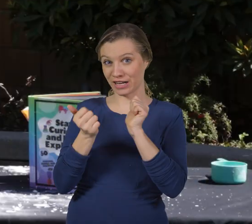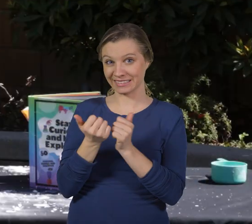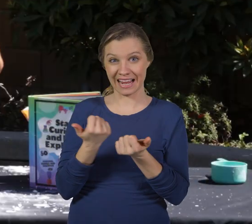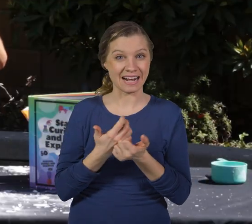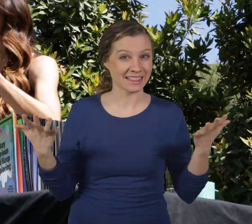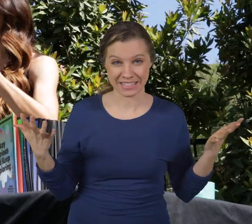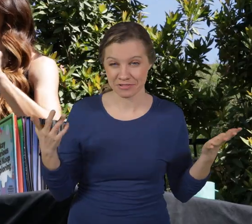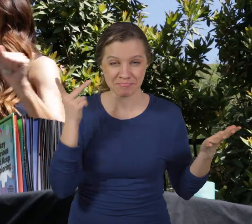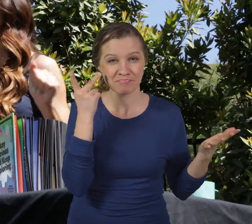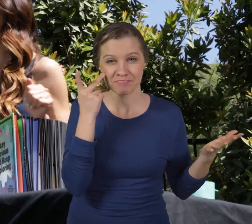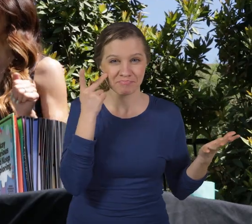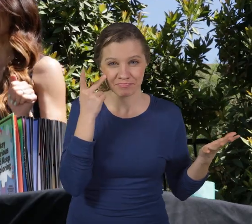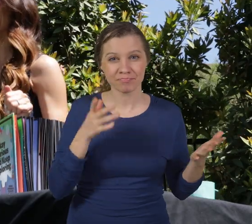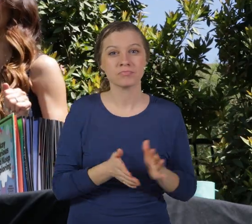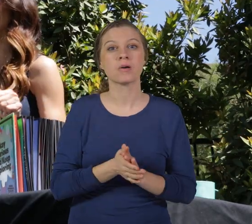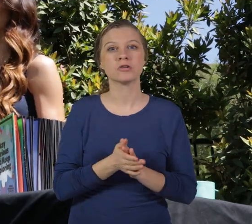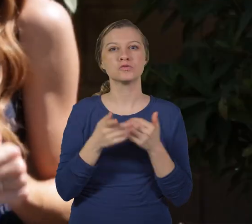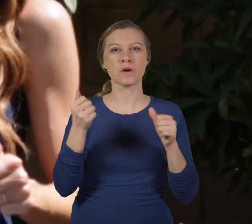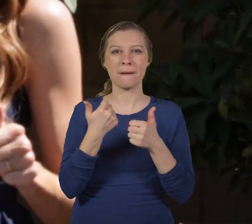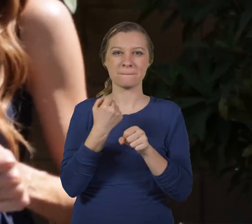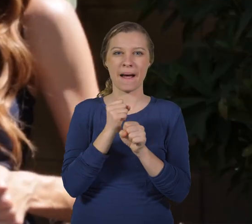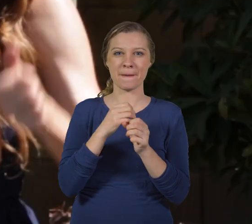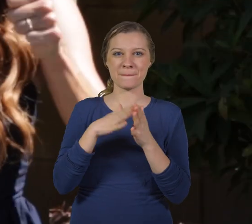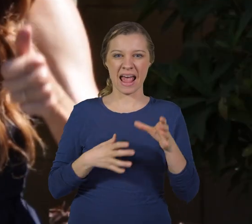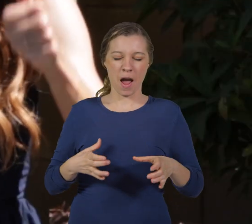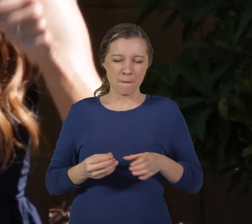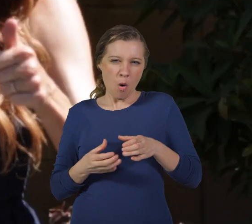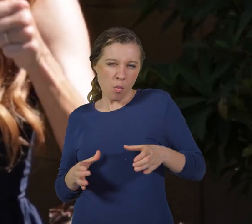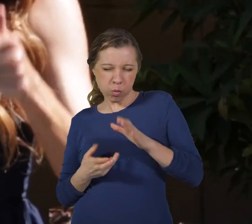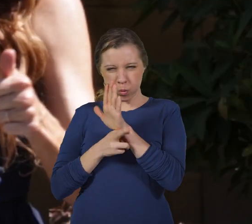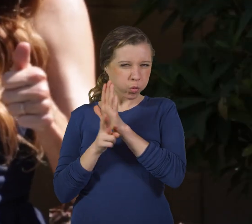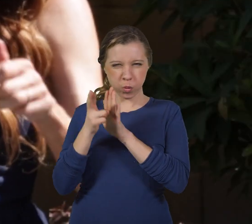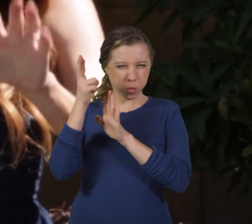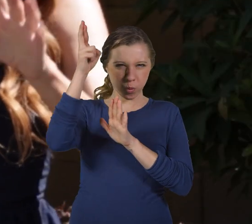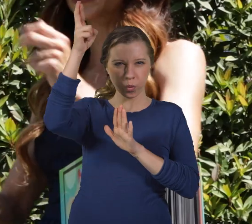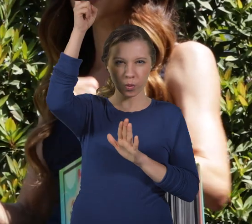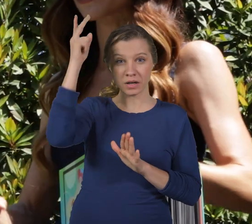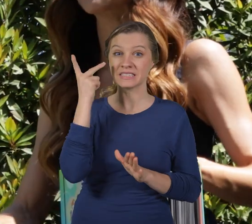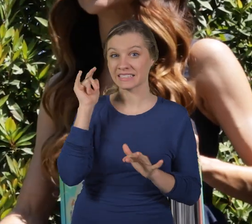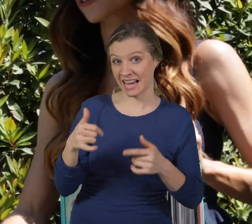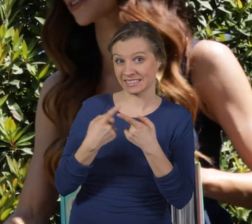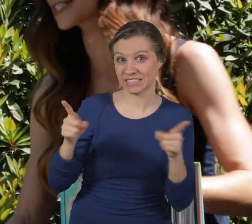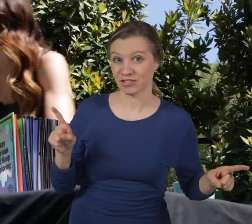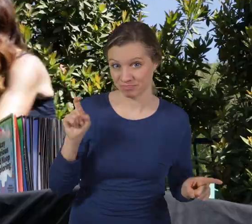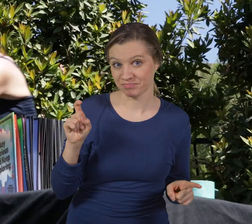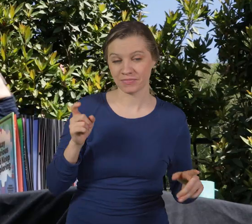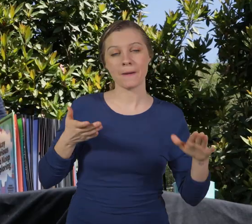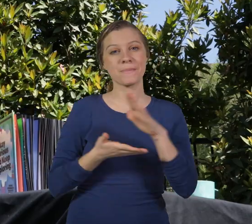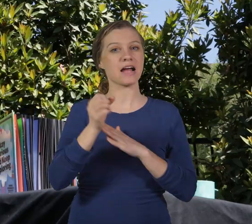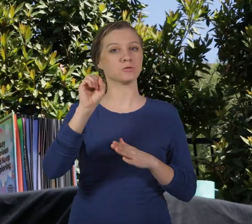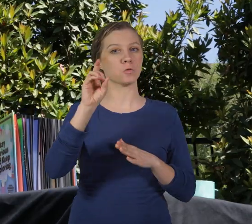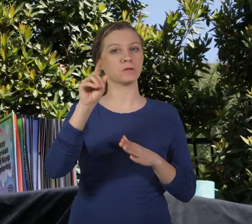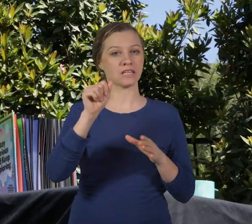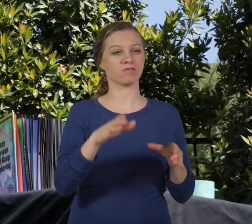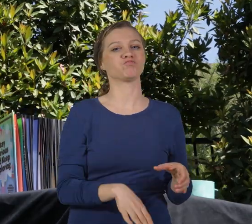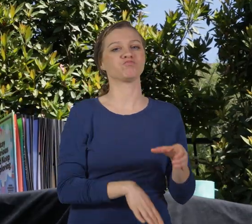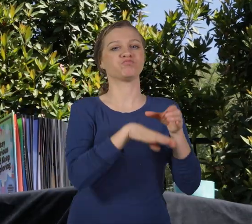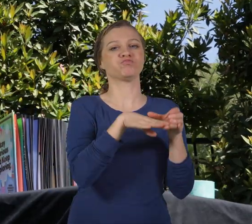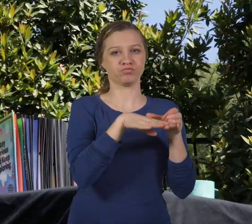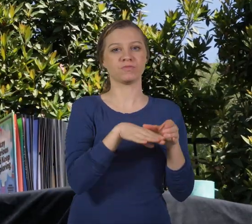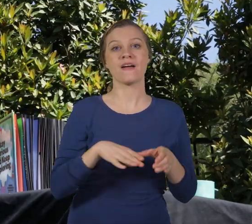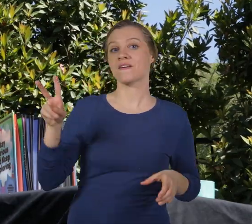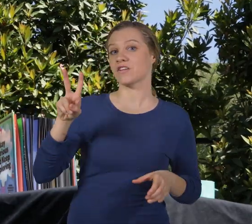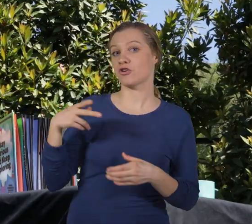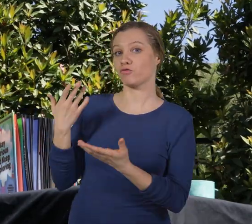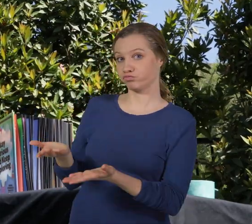of the vinegar to see if that changes anything. I'm trying to make my paint can go even higher. We'll see if that makes a difference. So I have my baking soda in